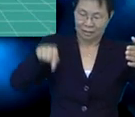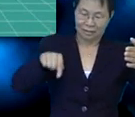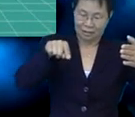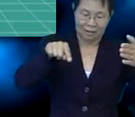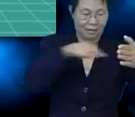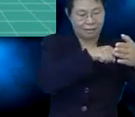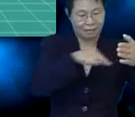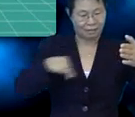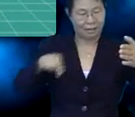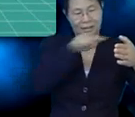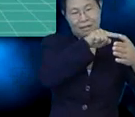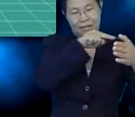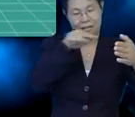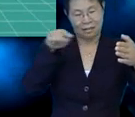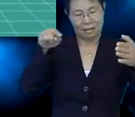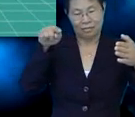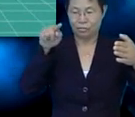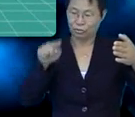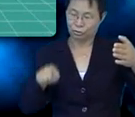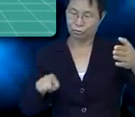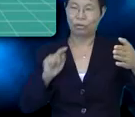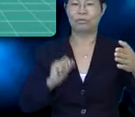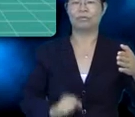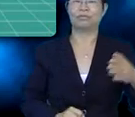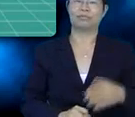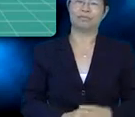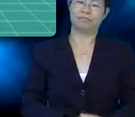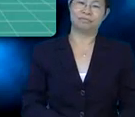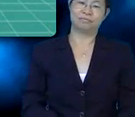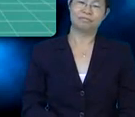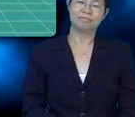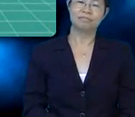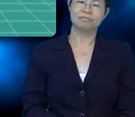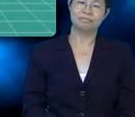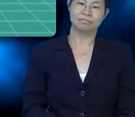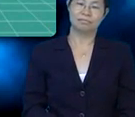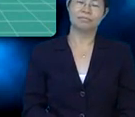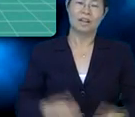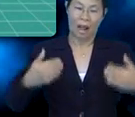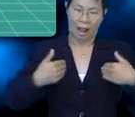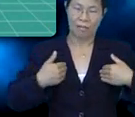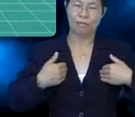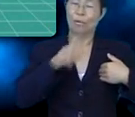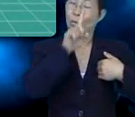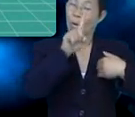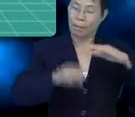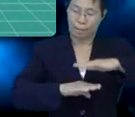six, seven, eight, nine, ten, eleven, and twelve.